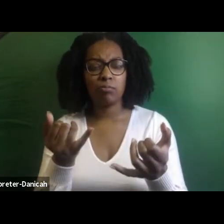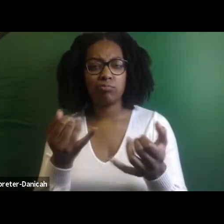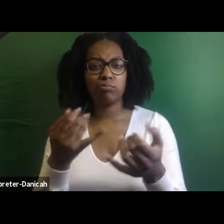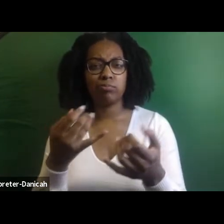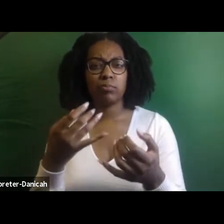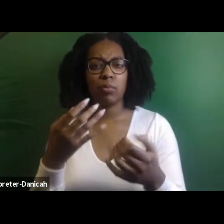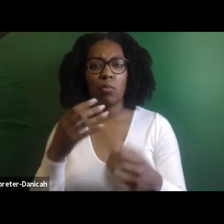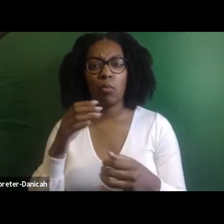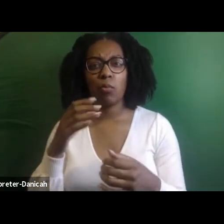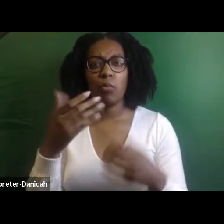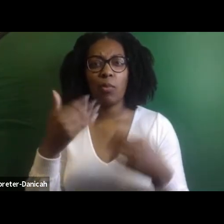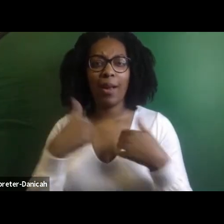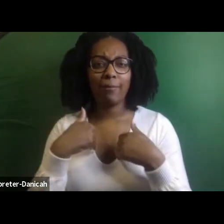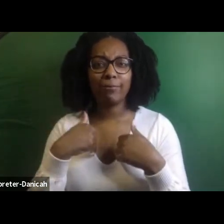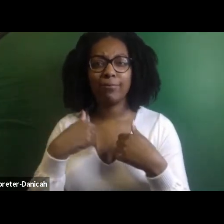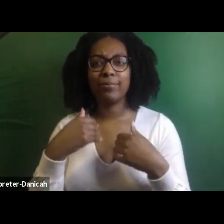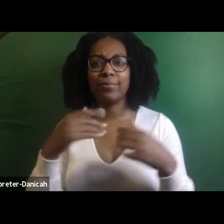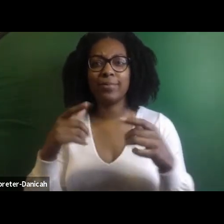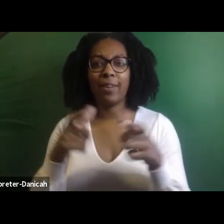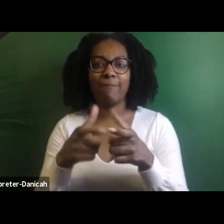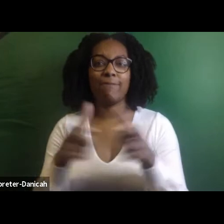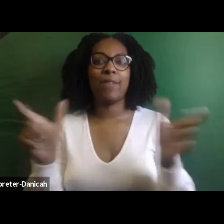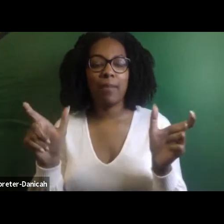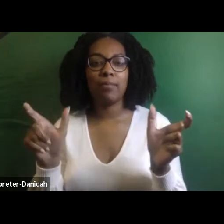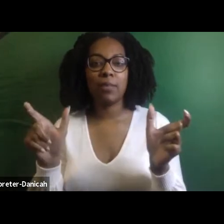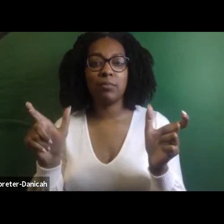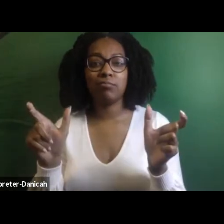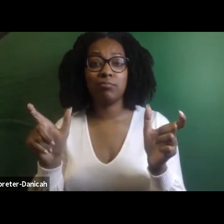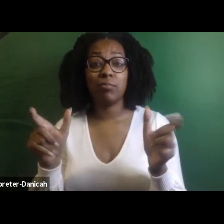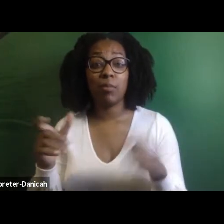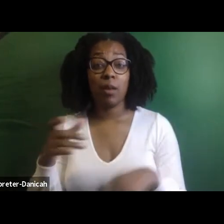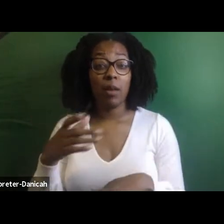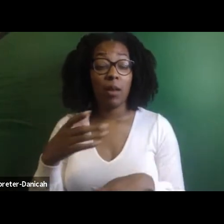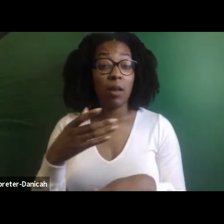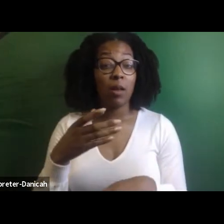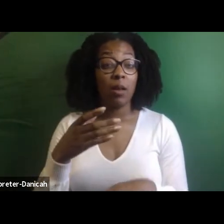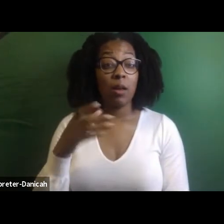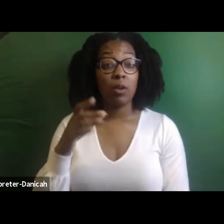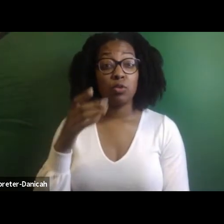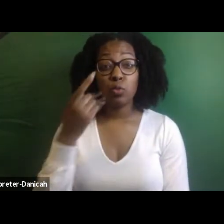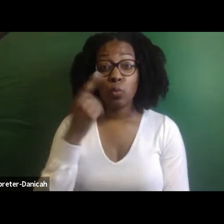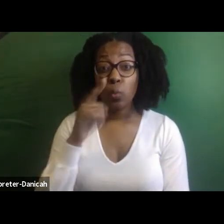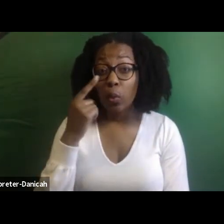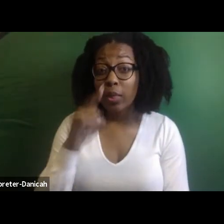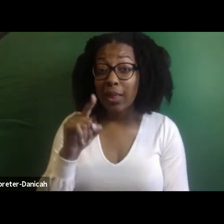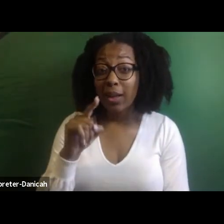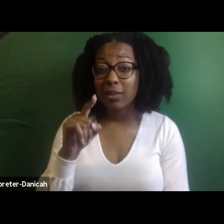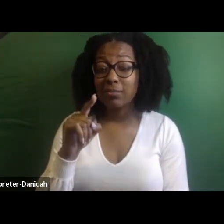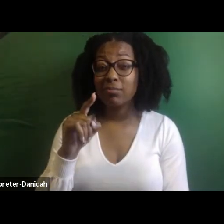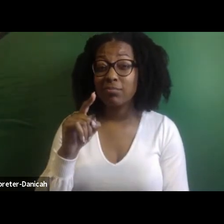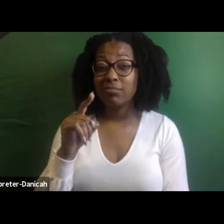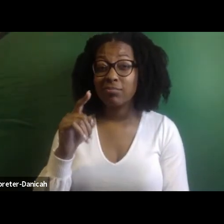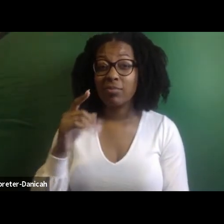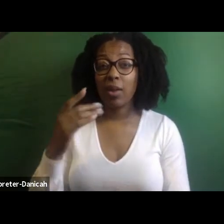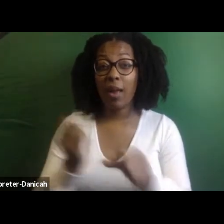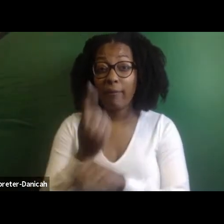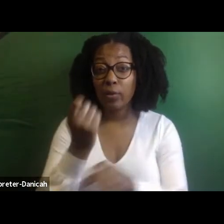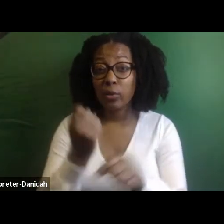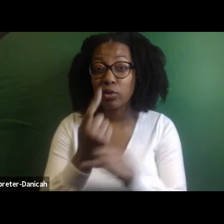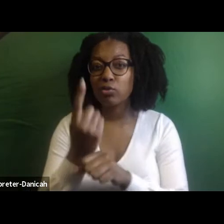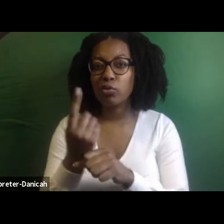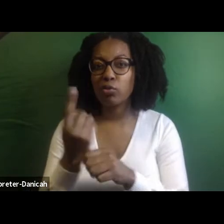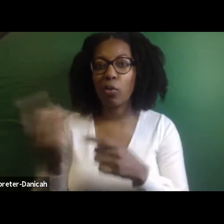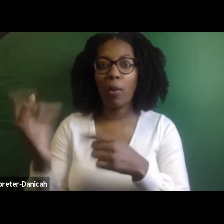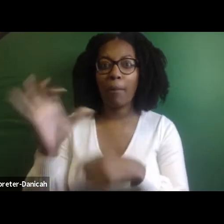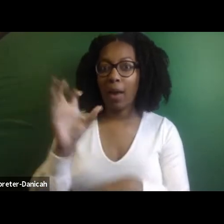back, you usually come once a year, no? Yeah, usually I come once a year and I try to go to Kenya at least once every